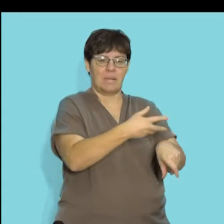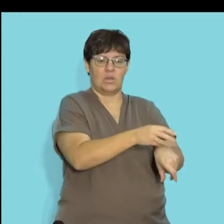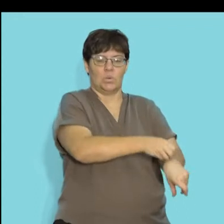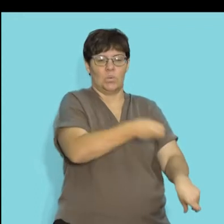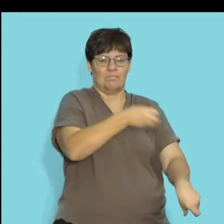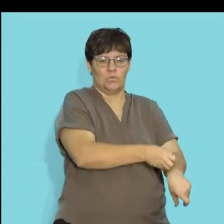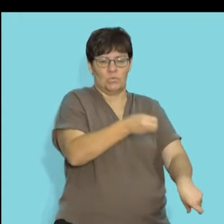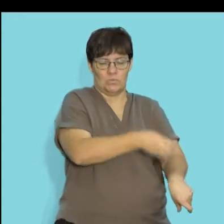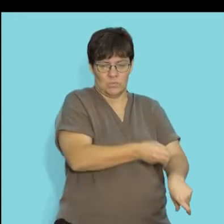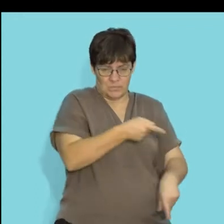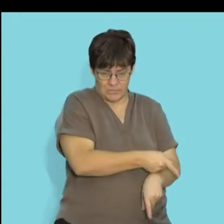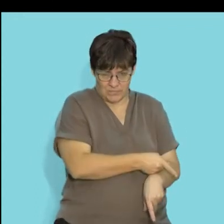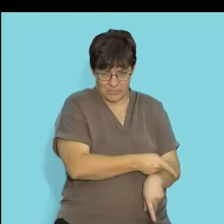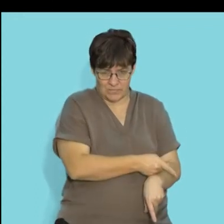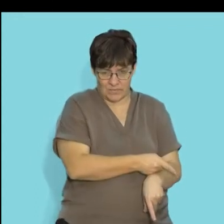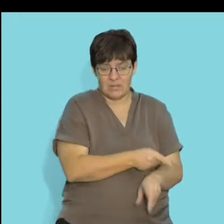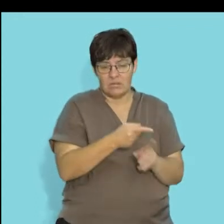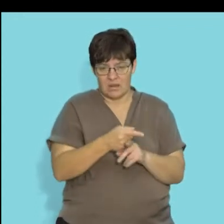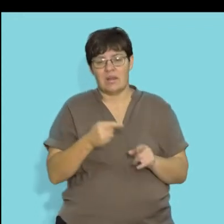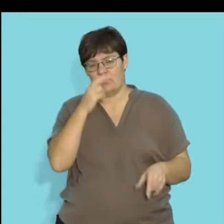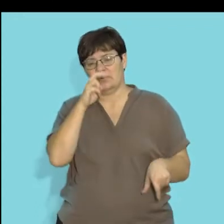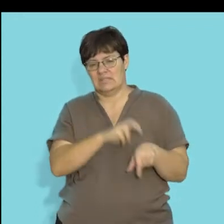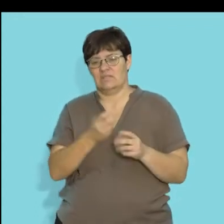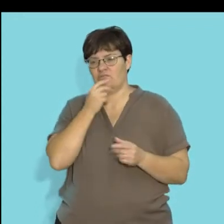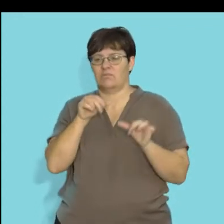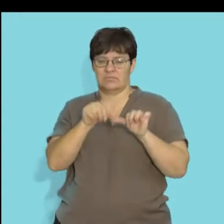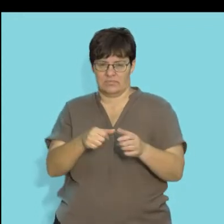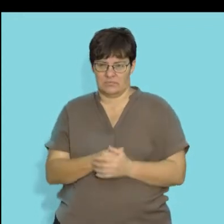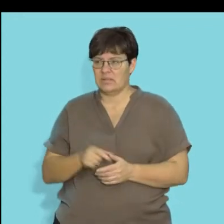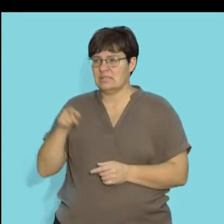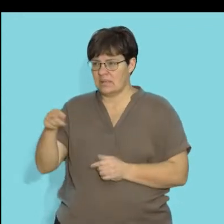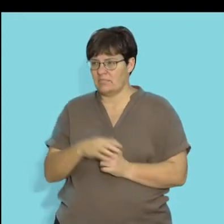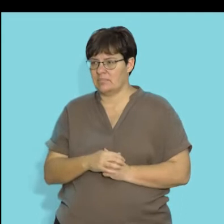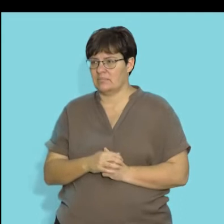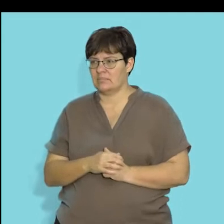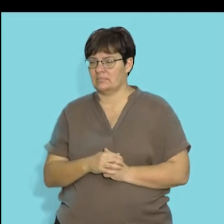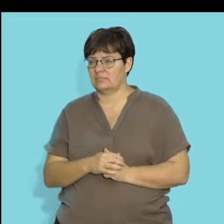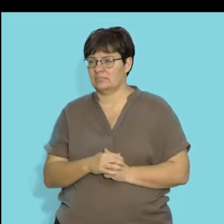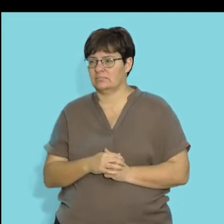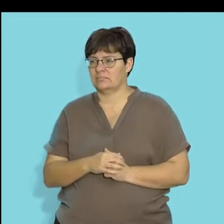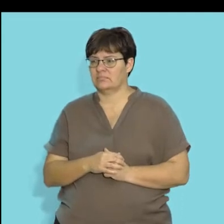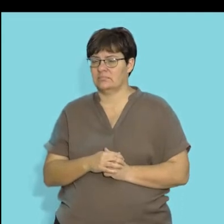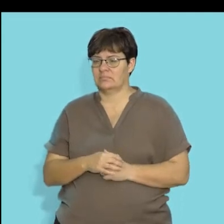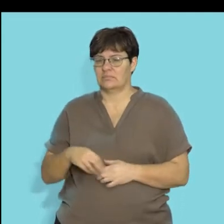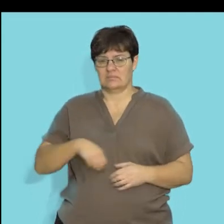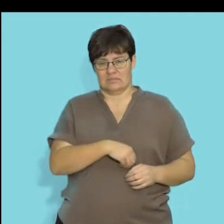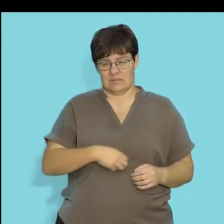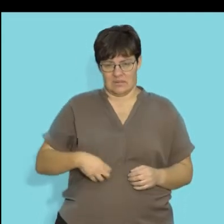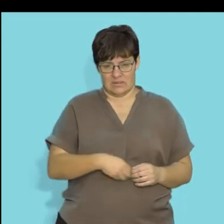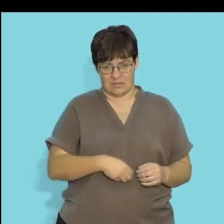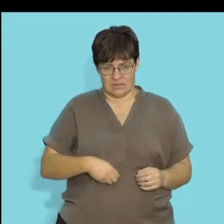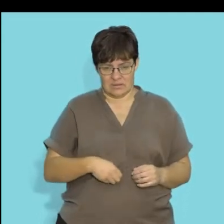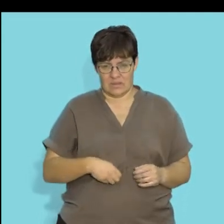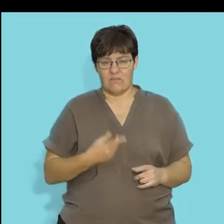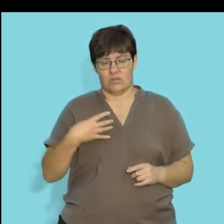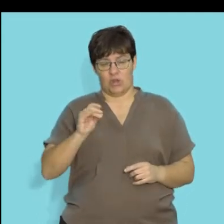the blood and that nutrients are what the fleas need. We also see here, this is the gastroenterinal tract